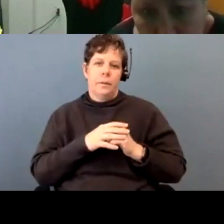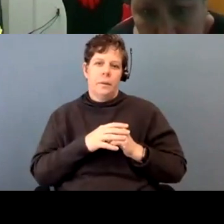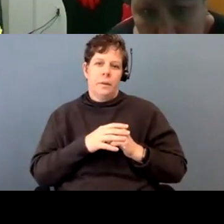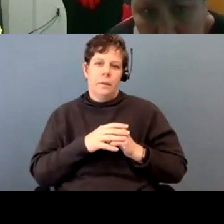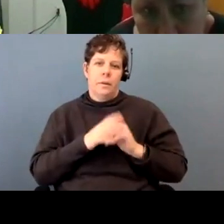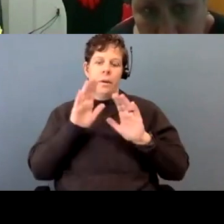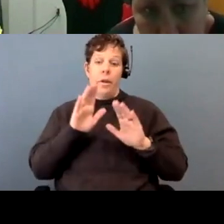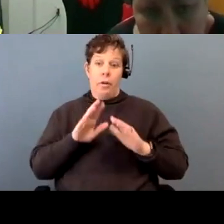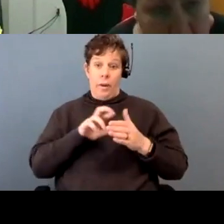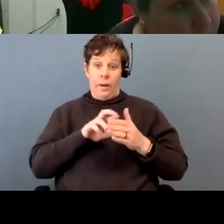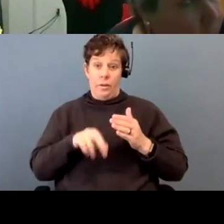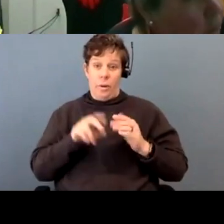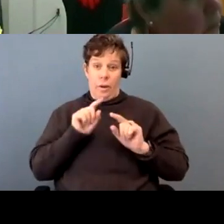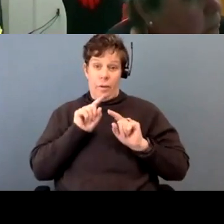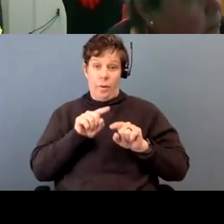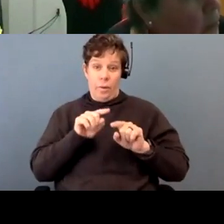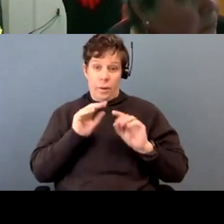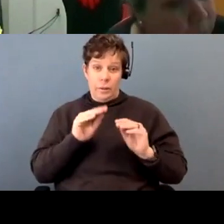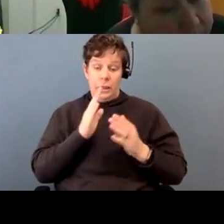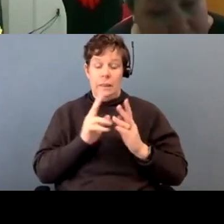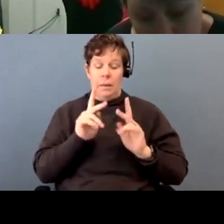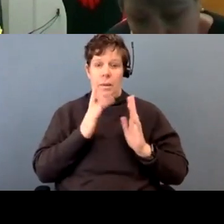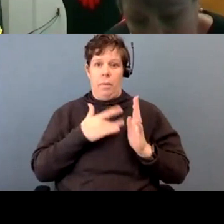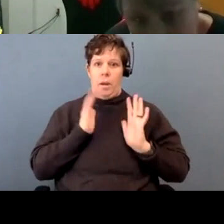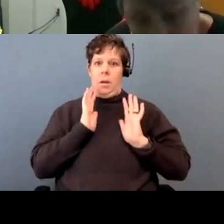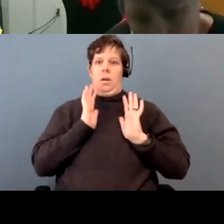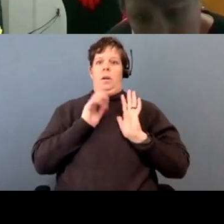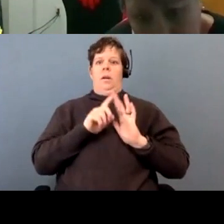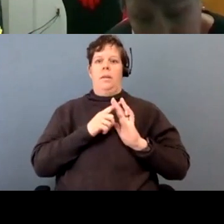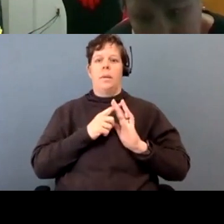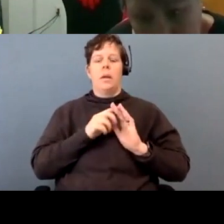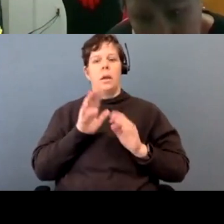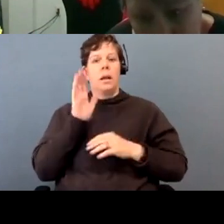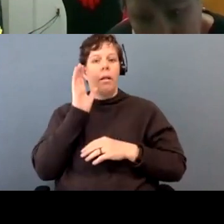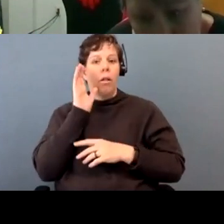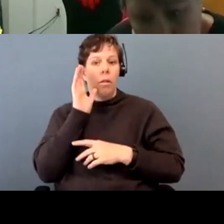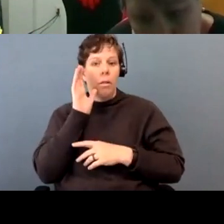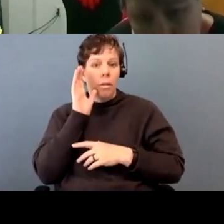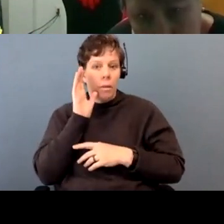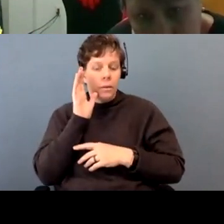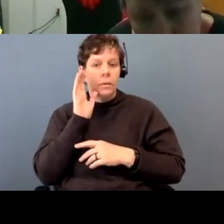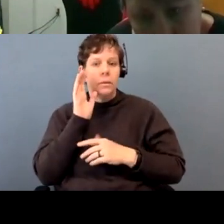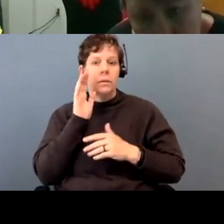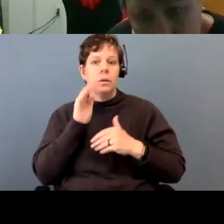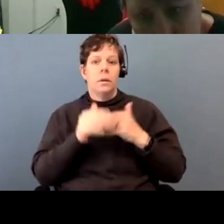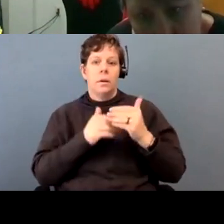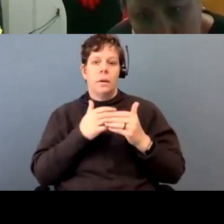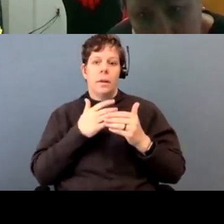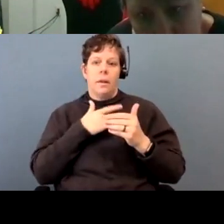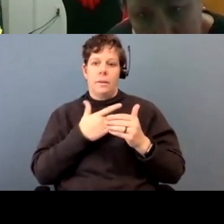that is that some people that are very standoffish in the beginning, um, you know, they're usually the person that ends up crying,